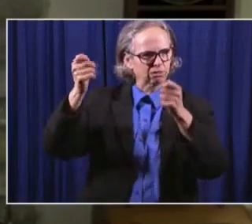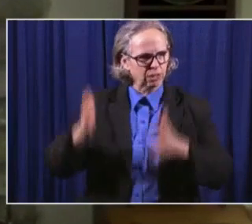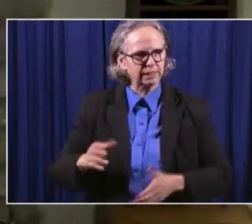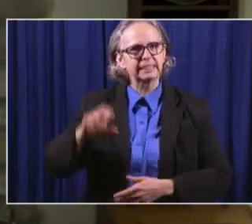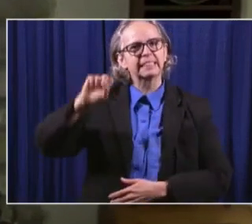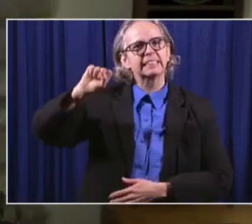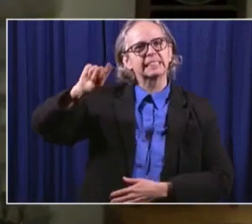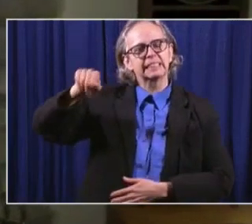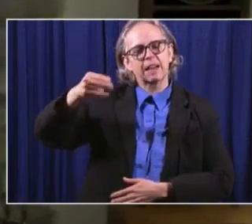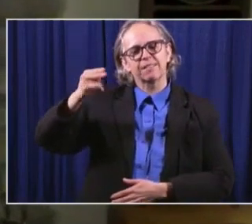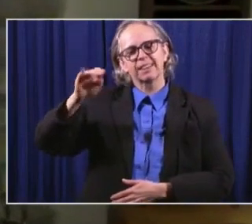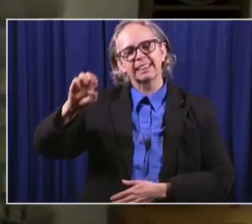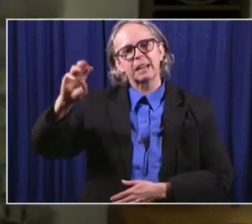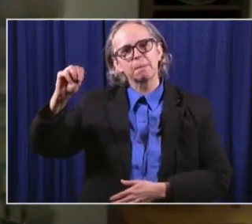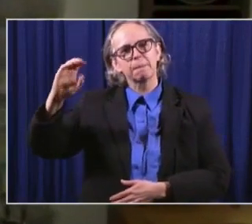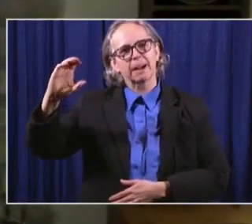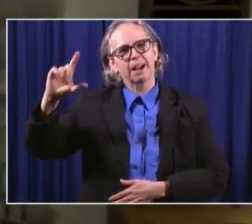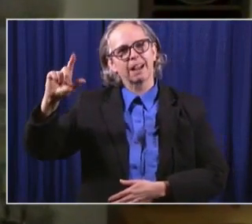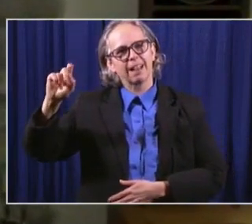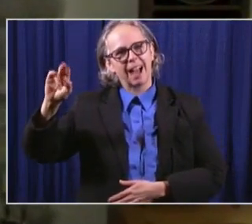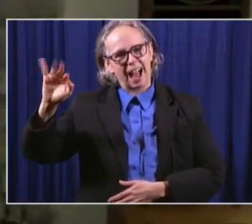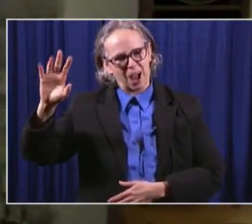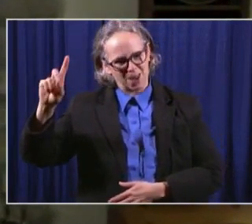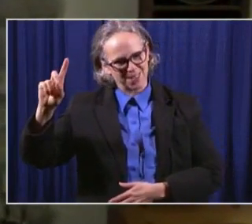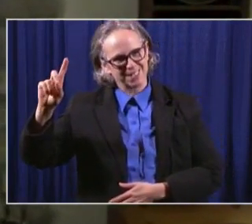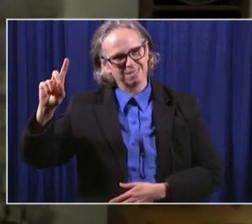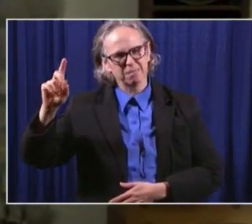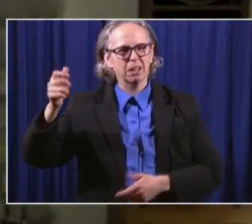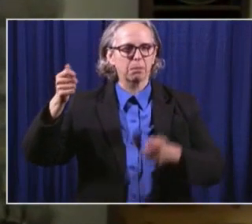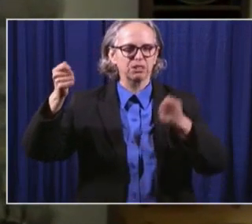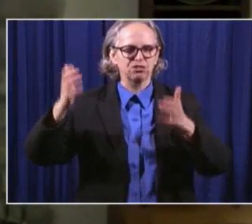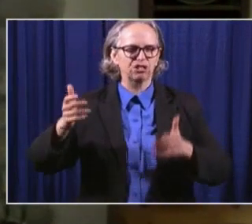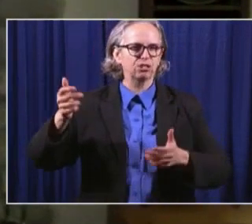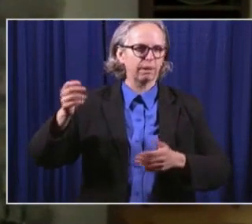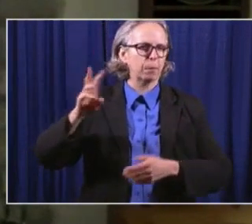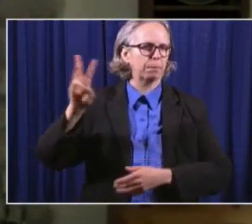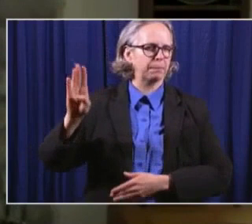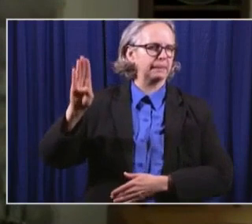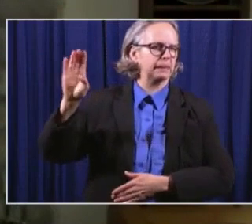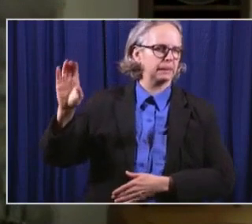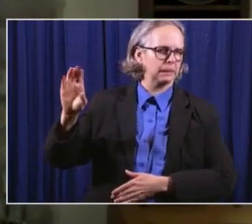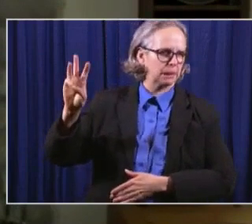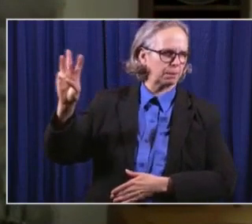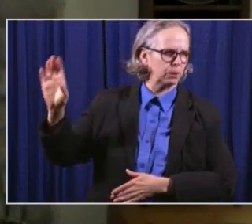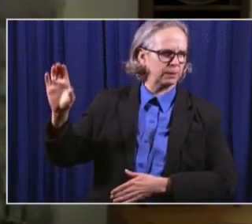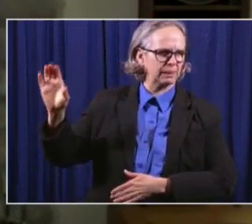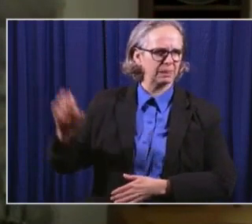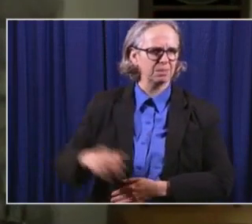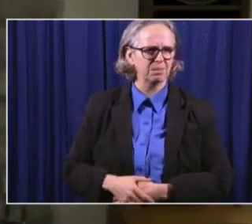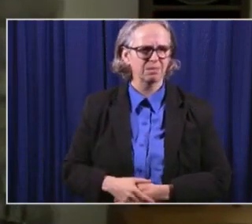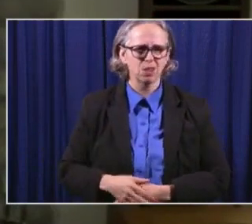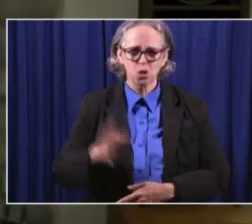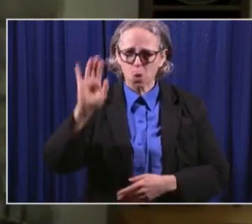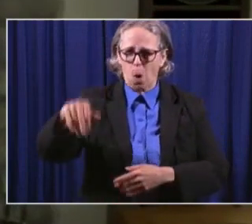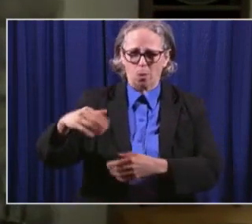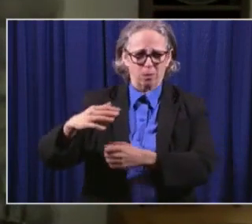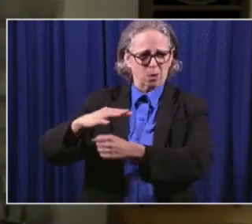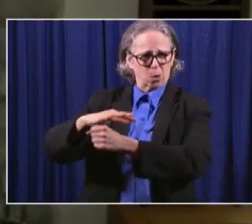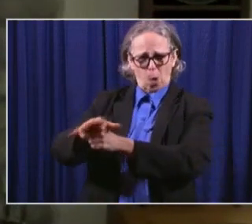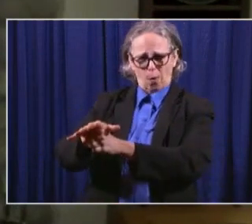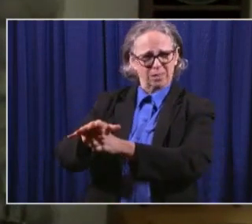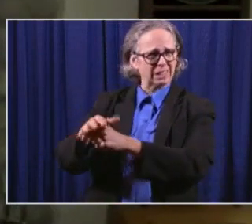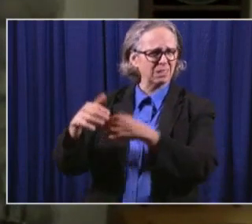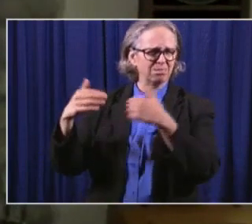The COVID-19 pandemic has disrupted lives, livelihoods of so many Ohioans,